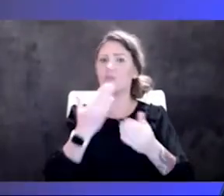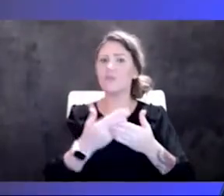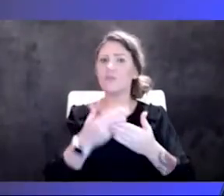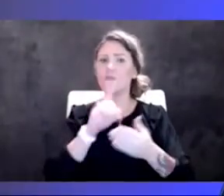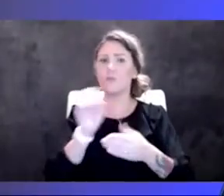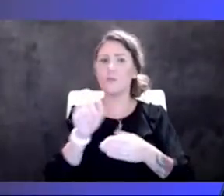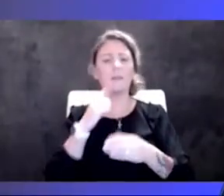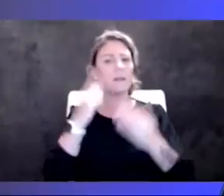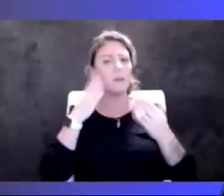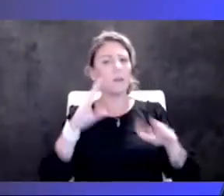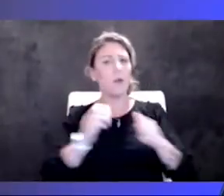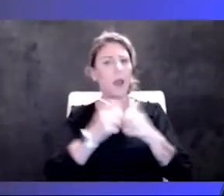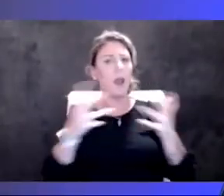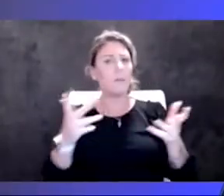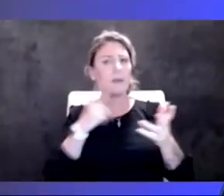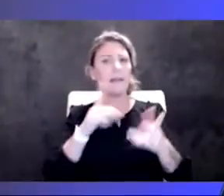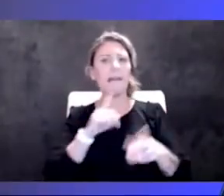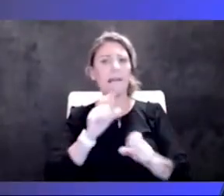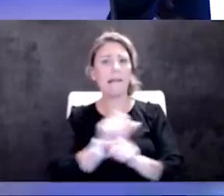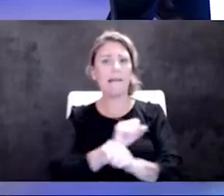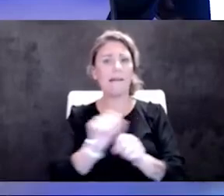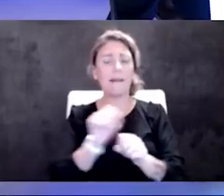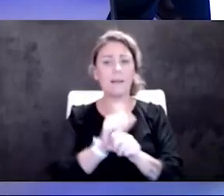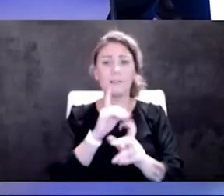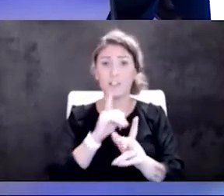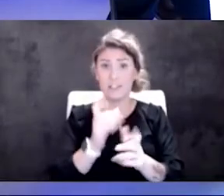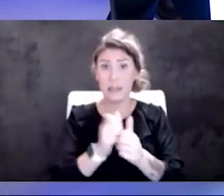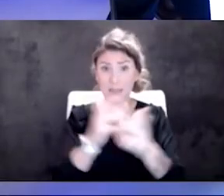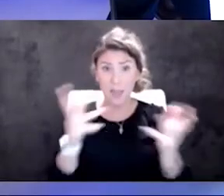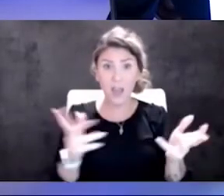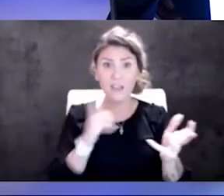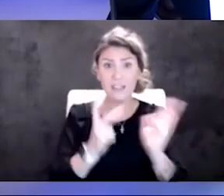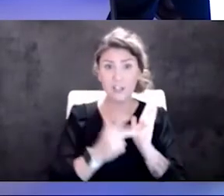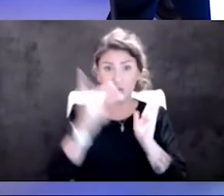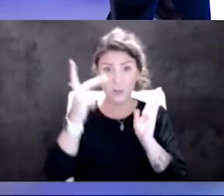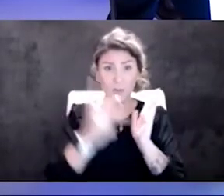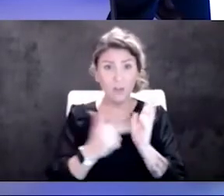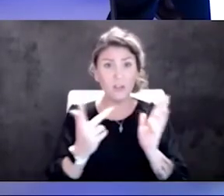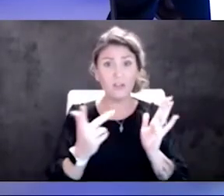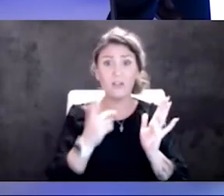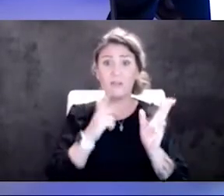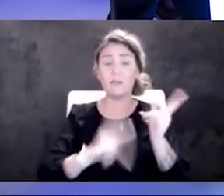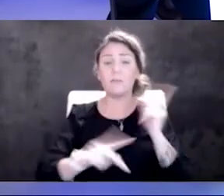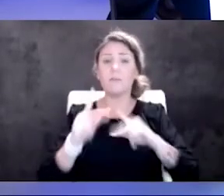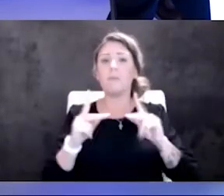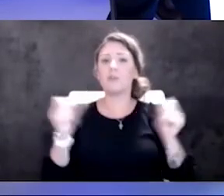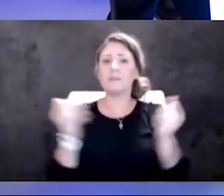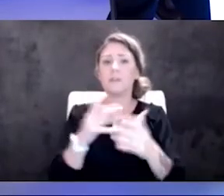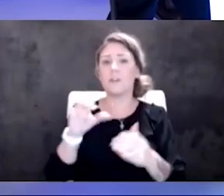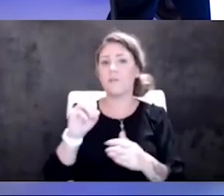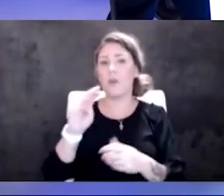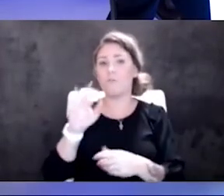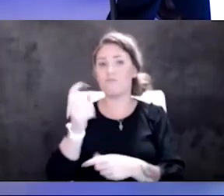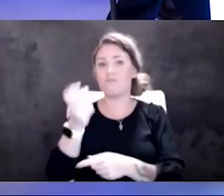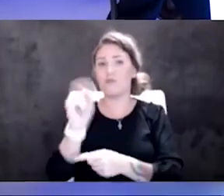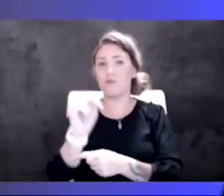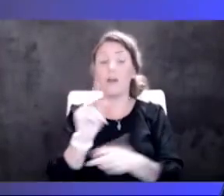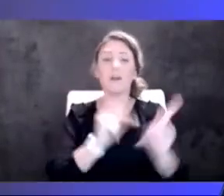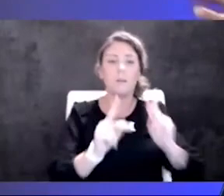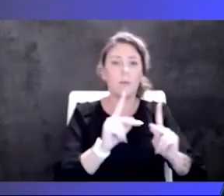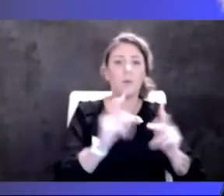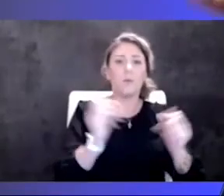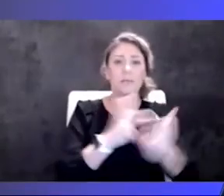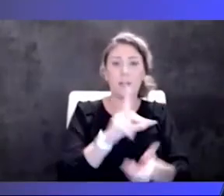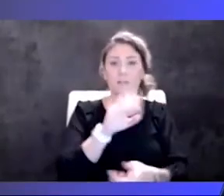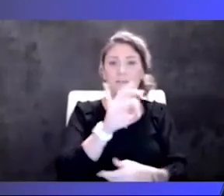how many actual doses. It's like tripled in the last year. I think people are scared of Omicron. Well, people were scared of Delta. And I think people